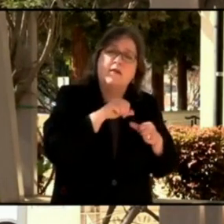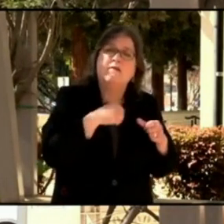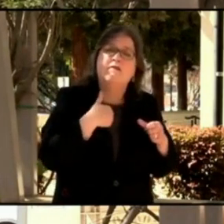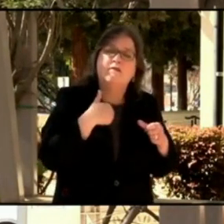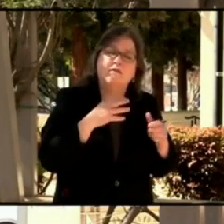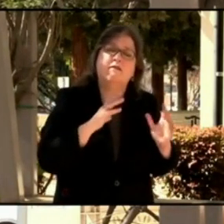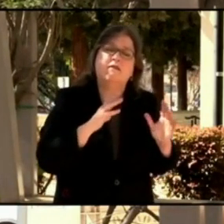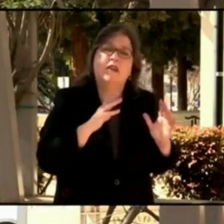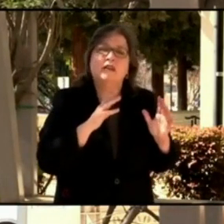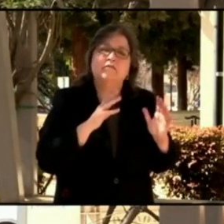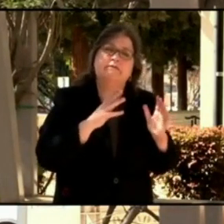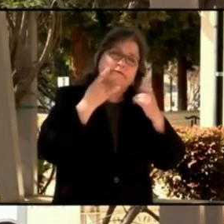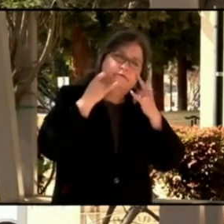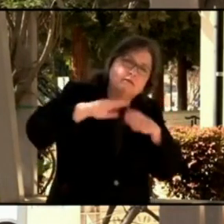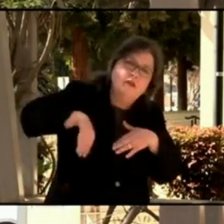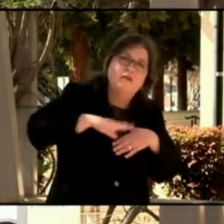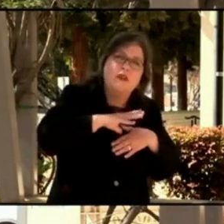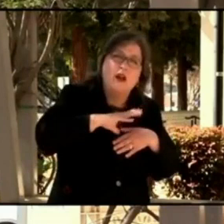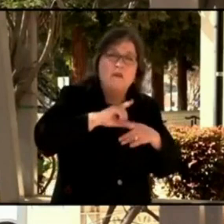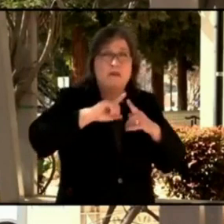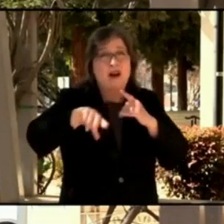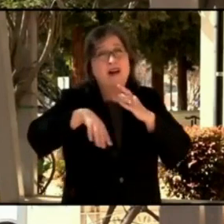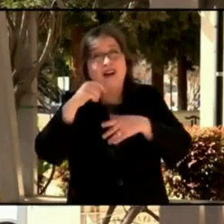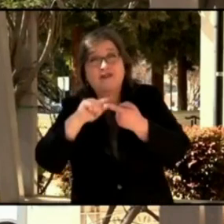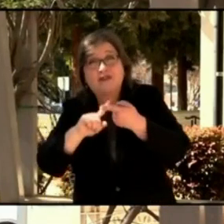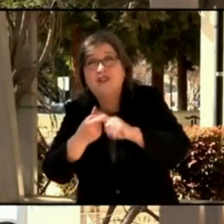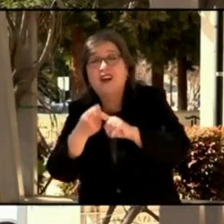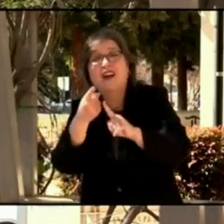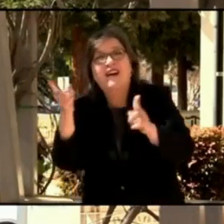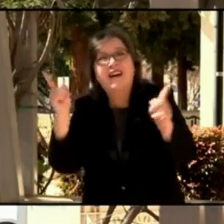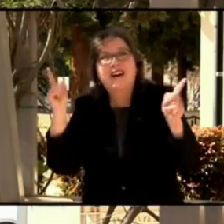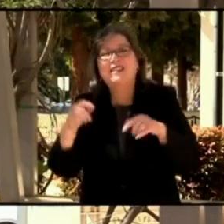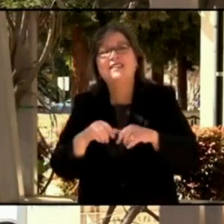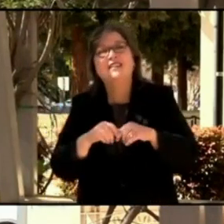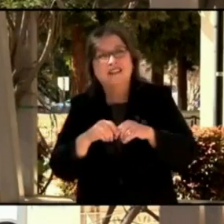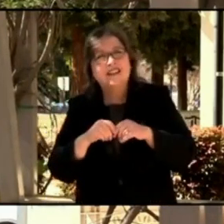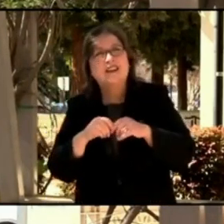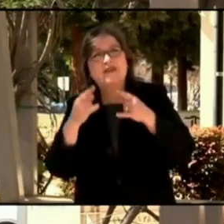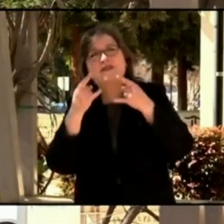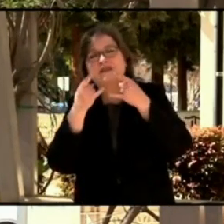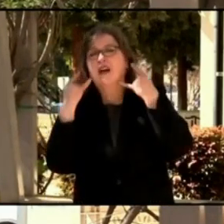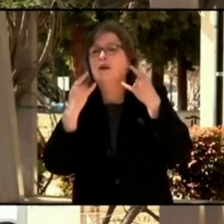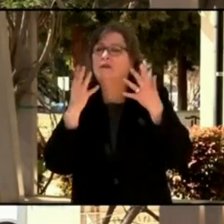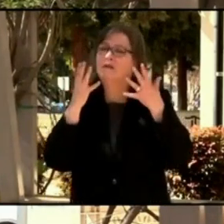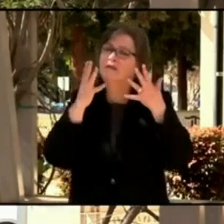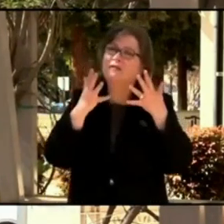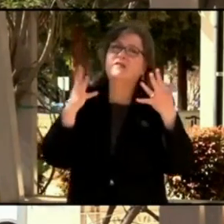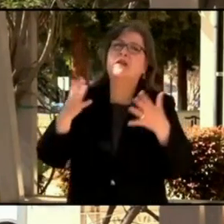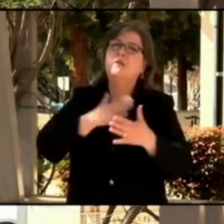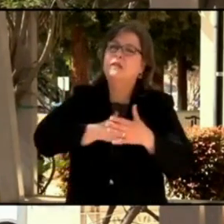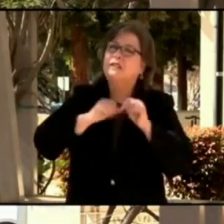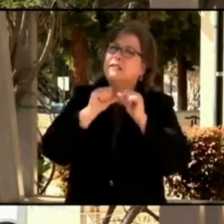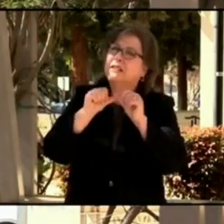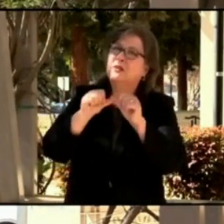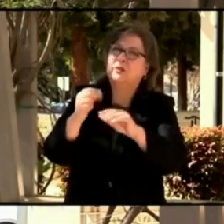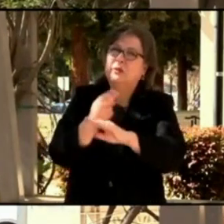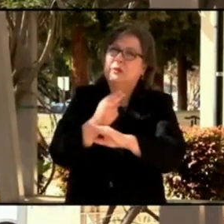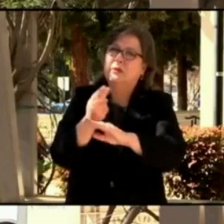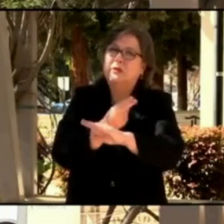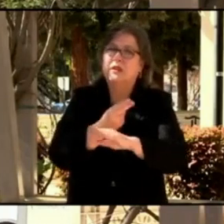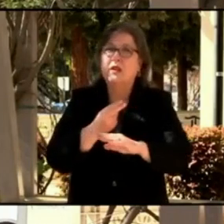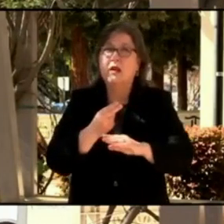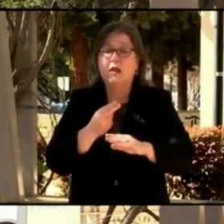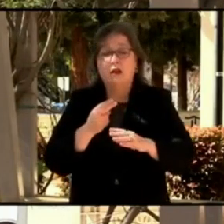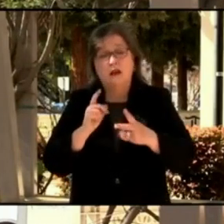We're not quite there yet. We've got to give it just a little bit more time. Some people have to travel, go ahead, but